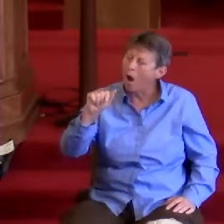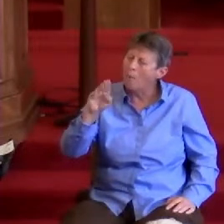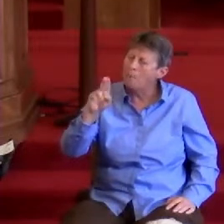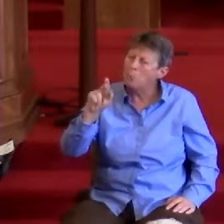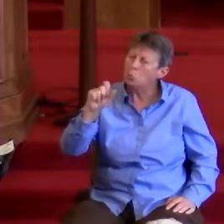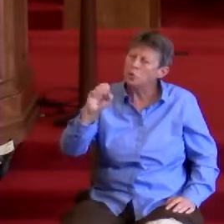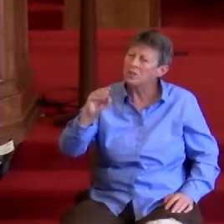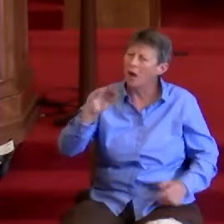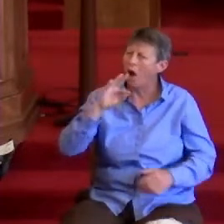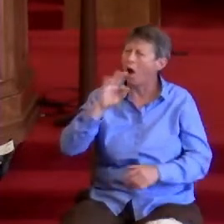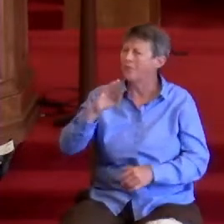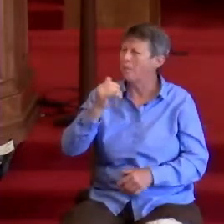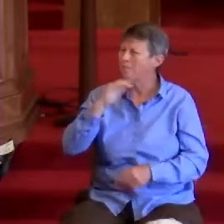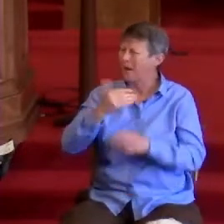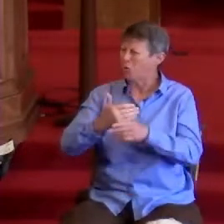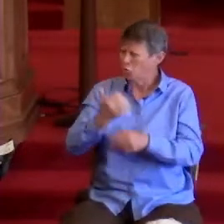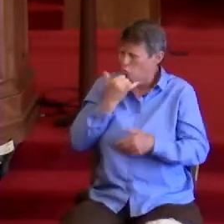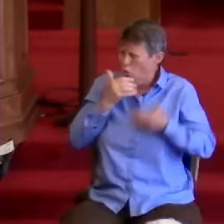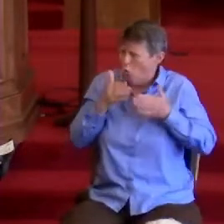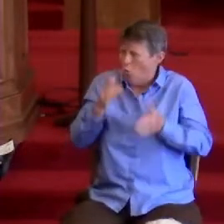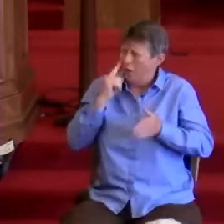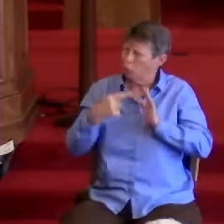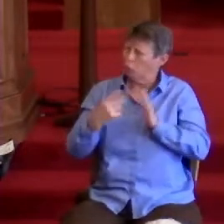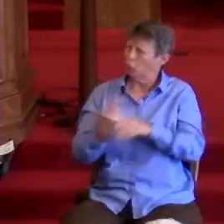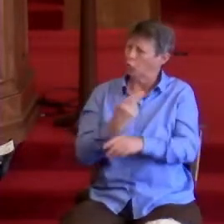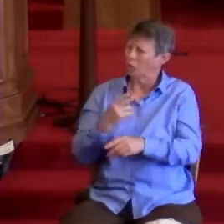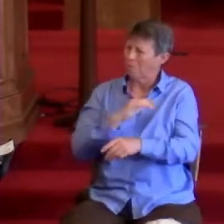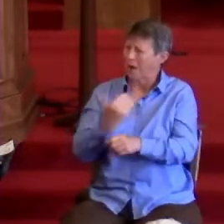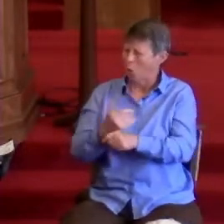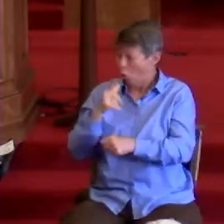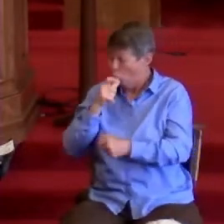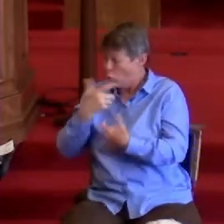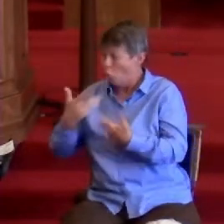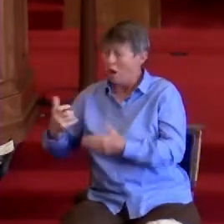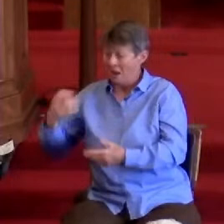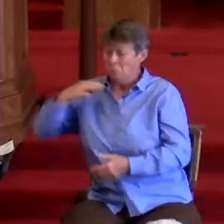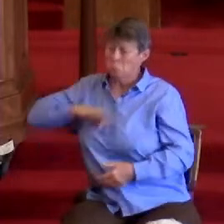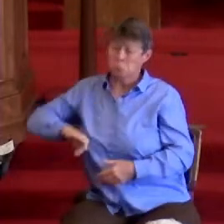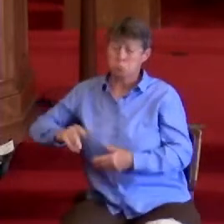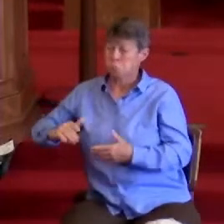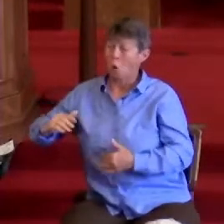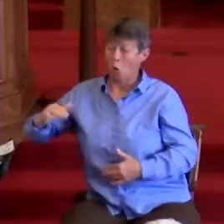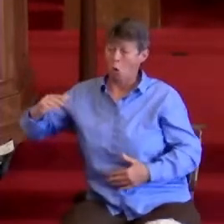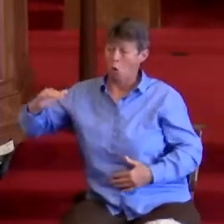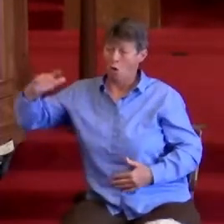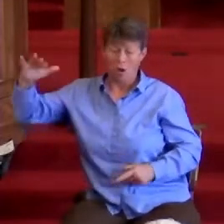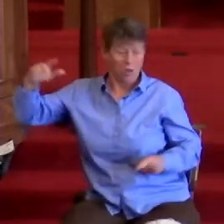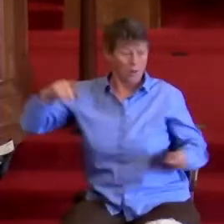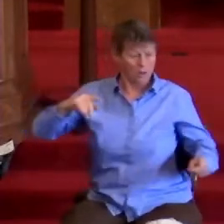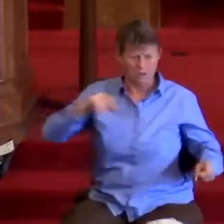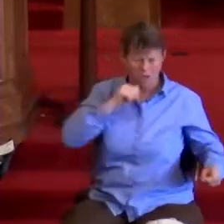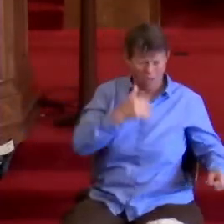So therefore Jesus asks, do you think I've come to smooth things over and make everything nice?